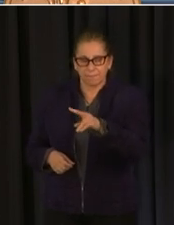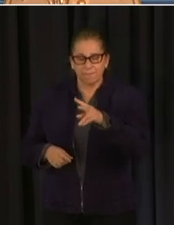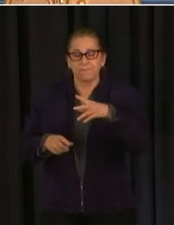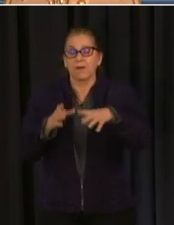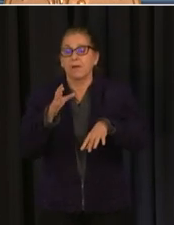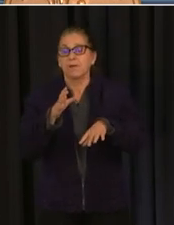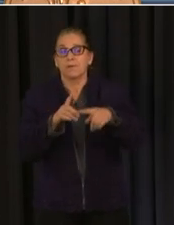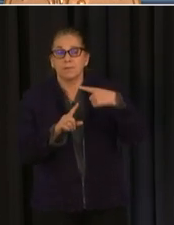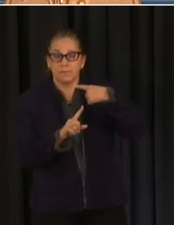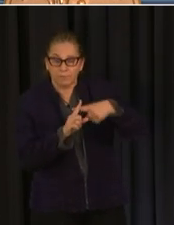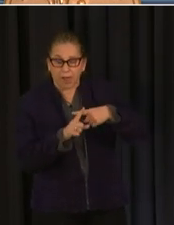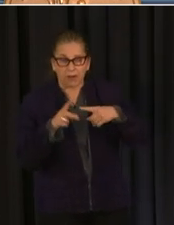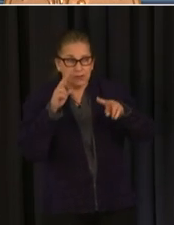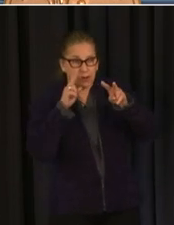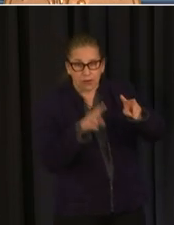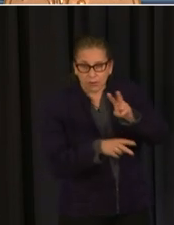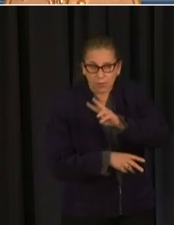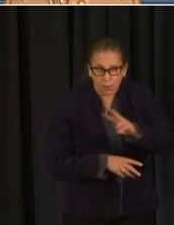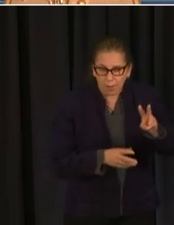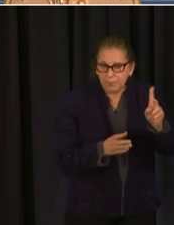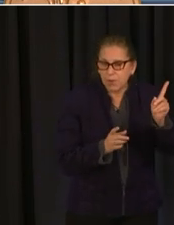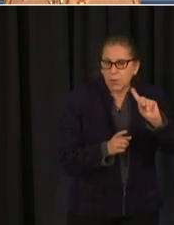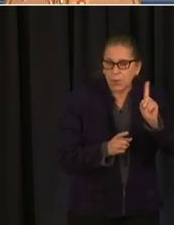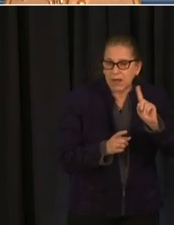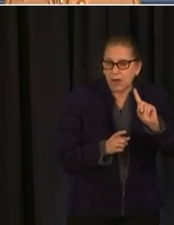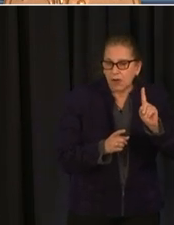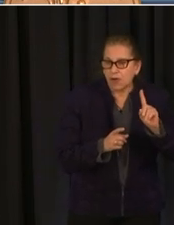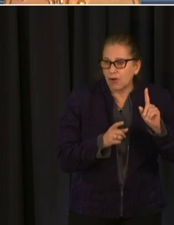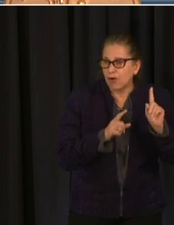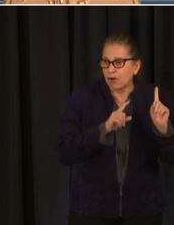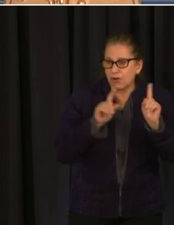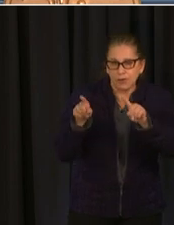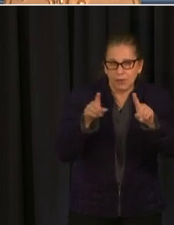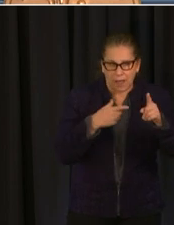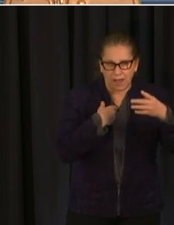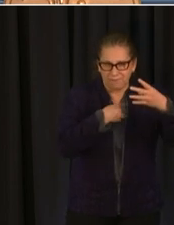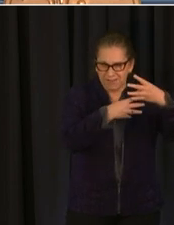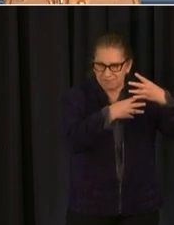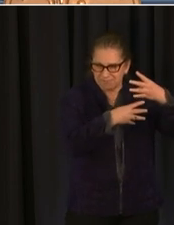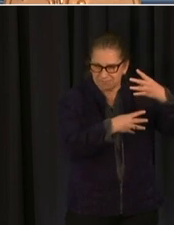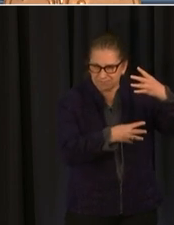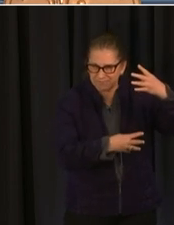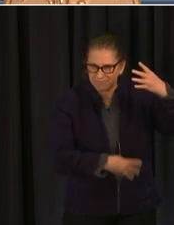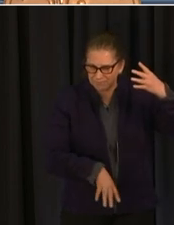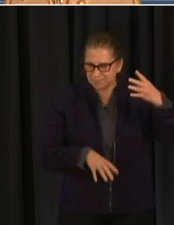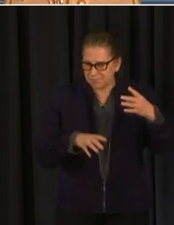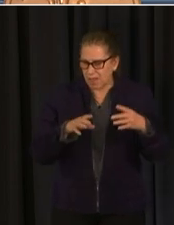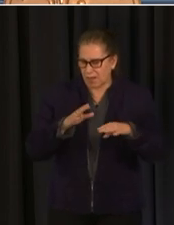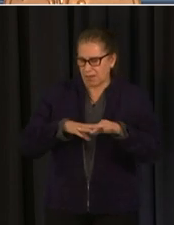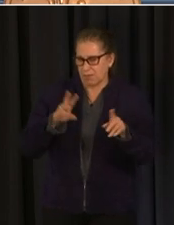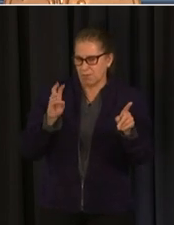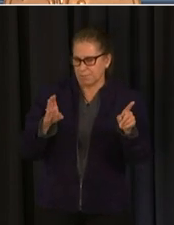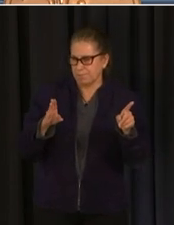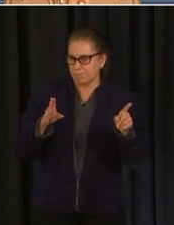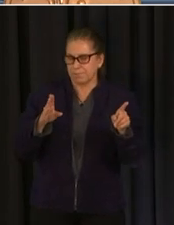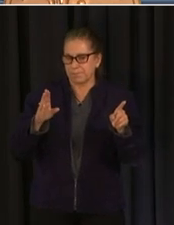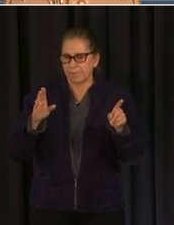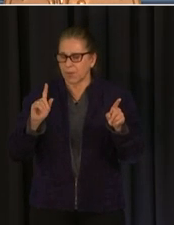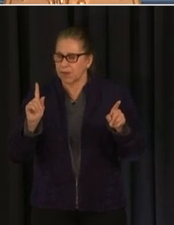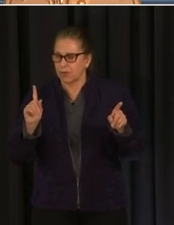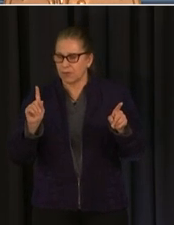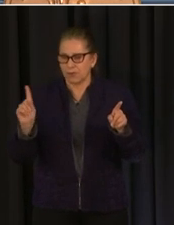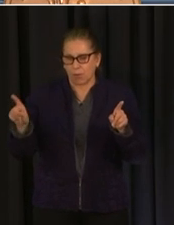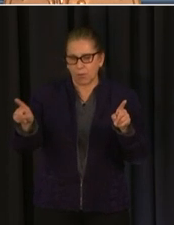testing information and equipment uh is available uh we have uh also